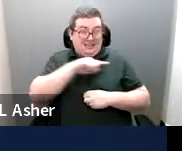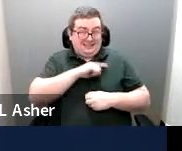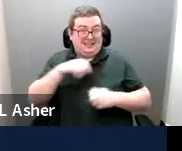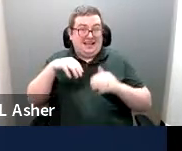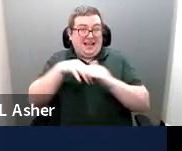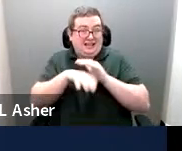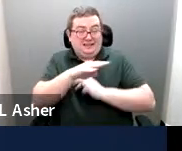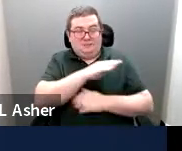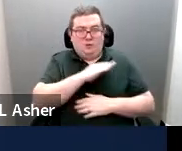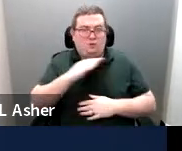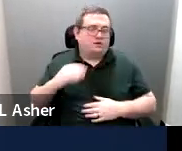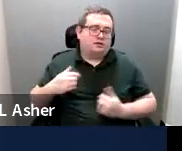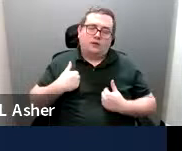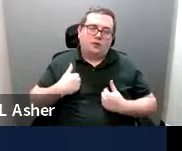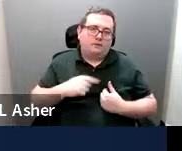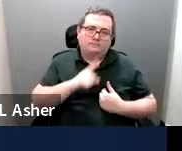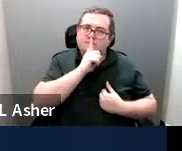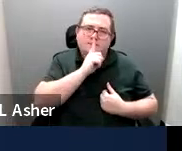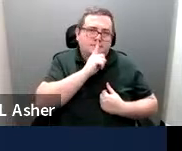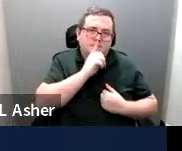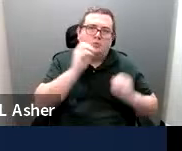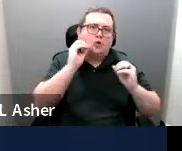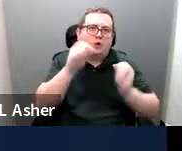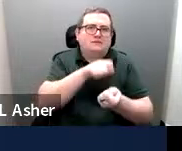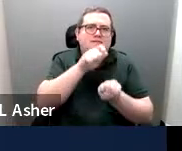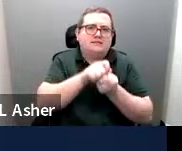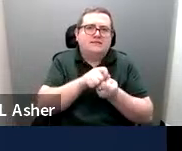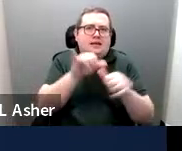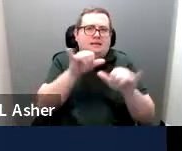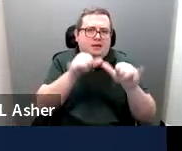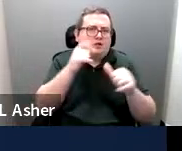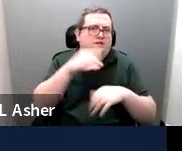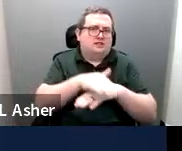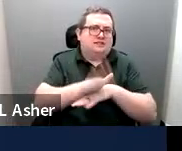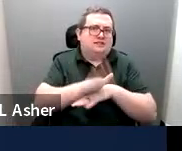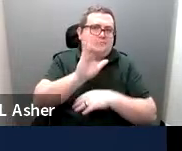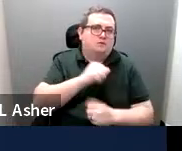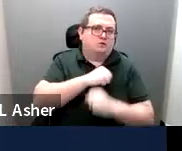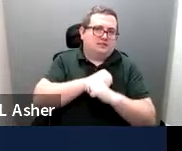um, a specific, specific way to measure slip resistance going forward.